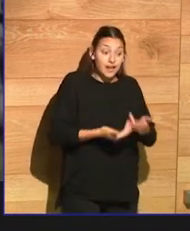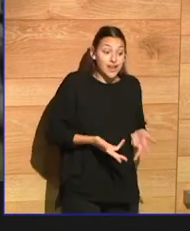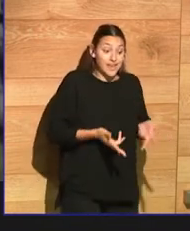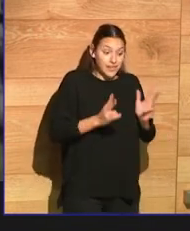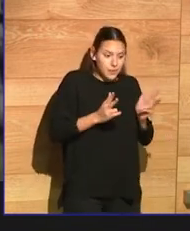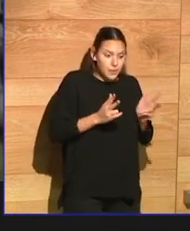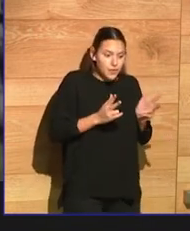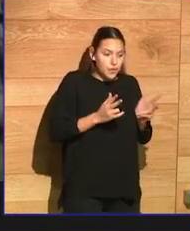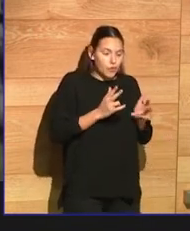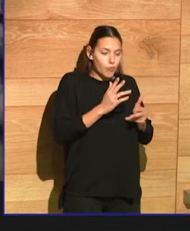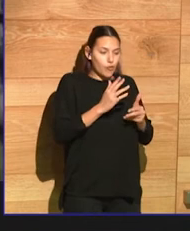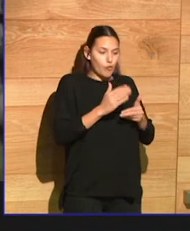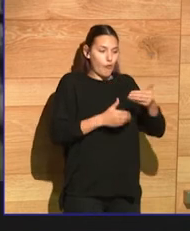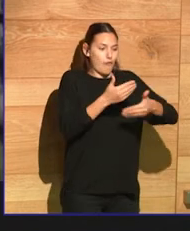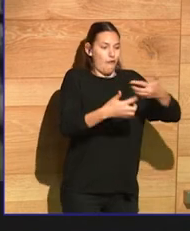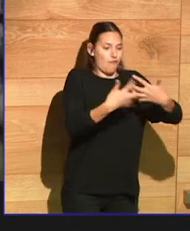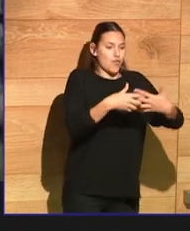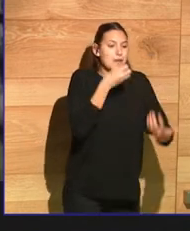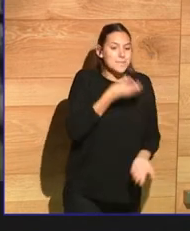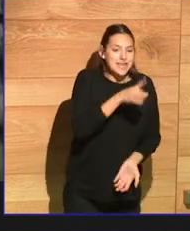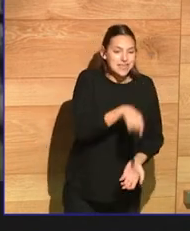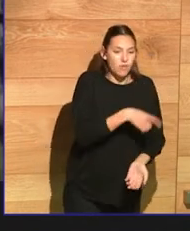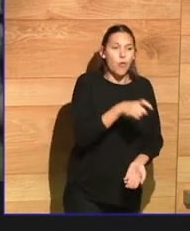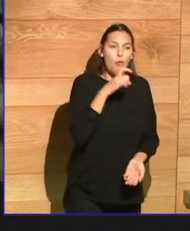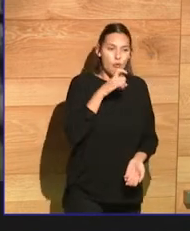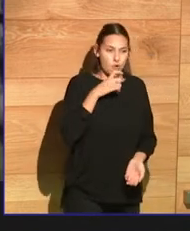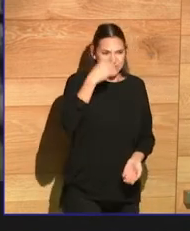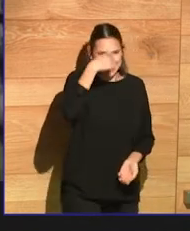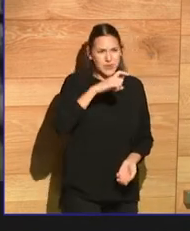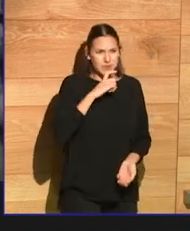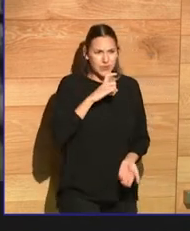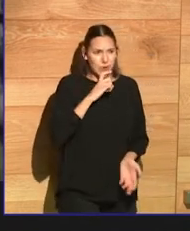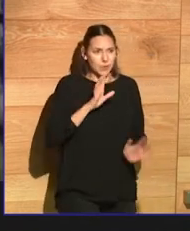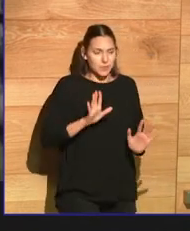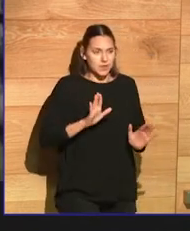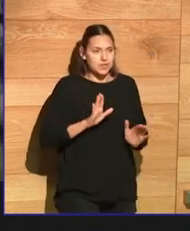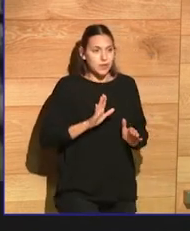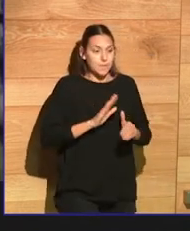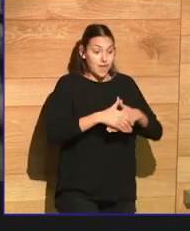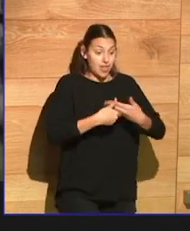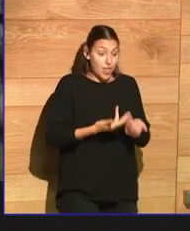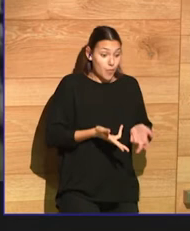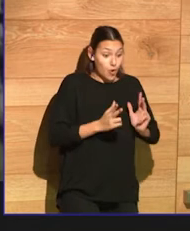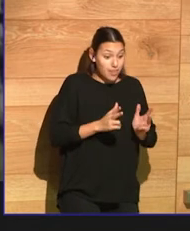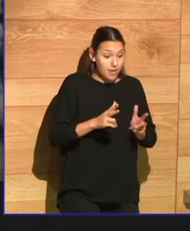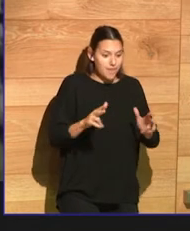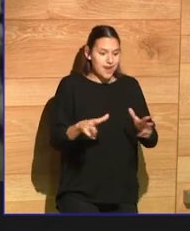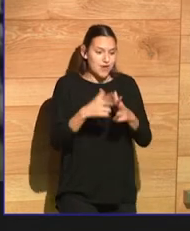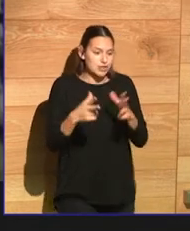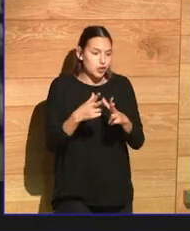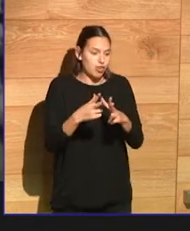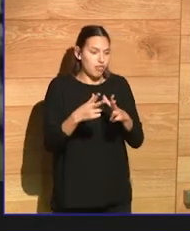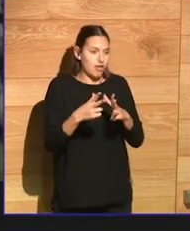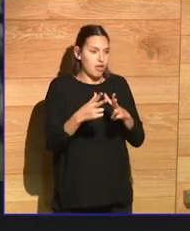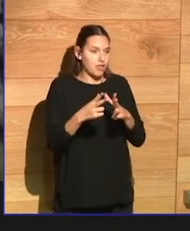very well for homogeneous populations with like-minded goals and relatively